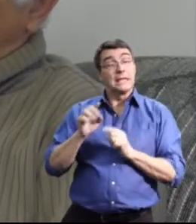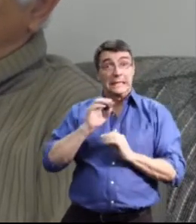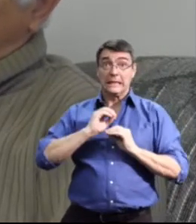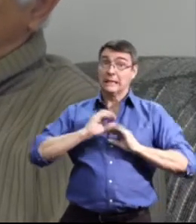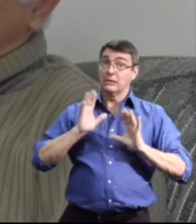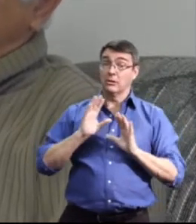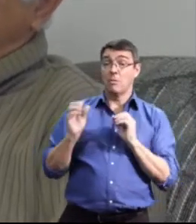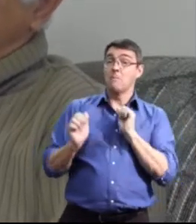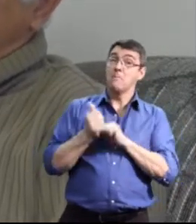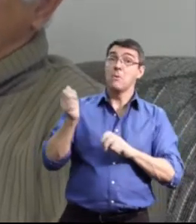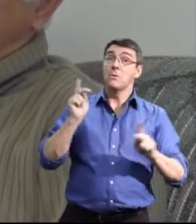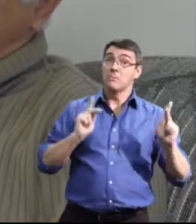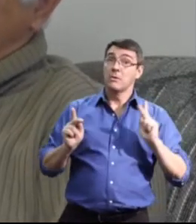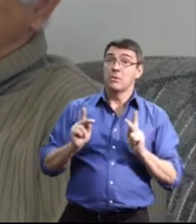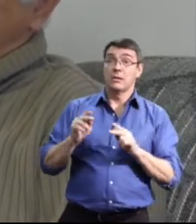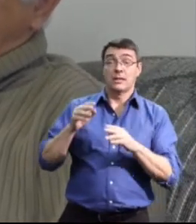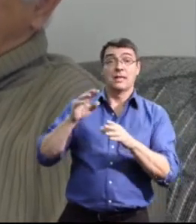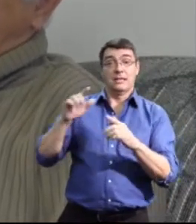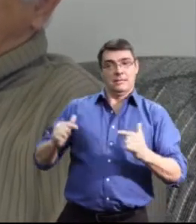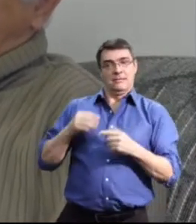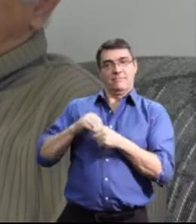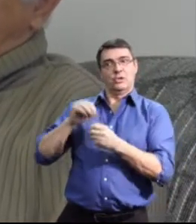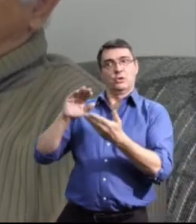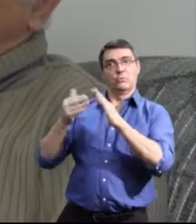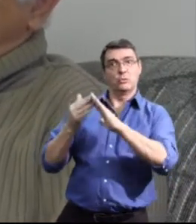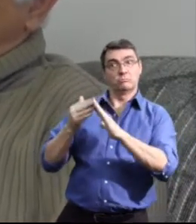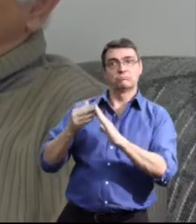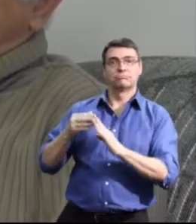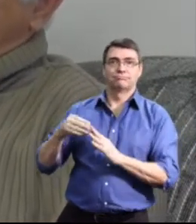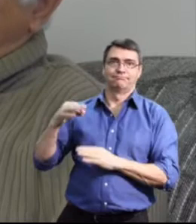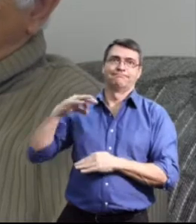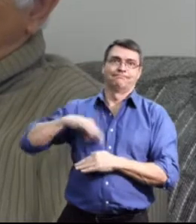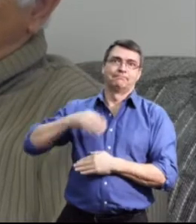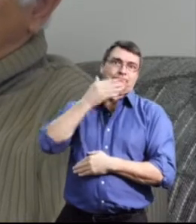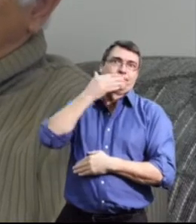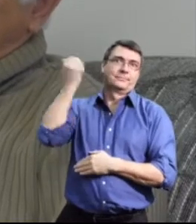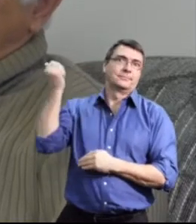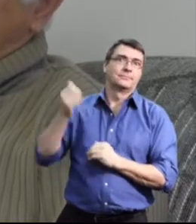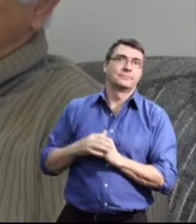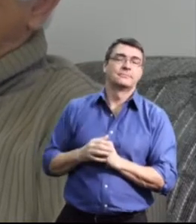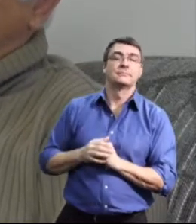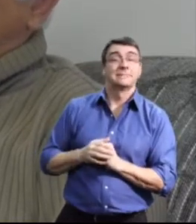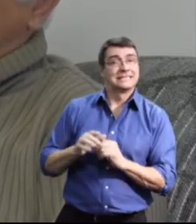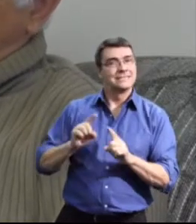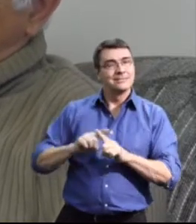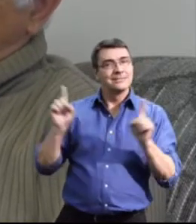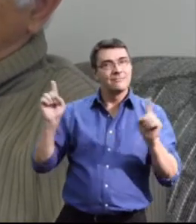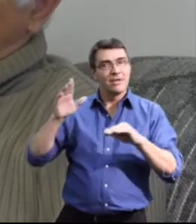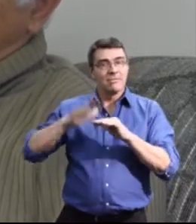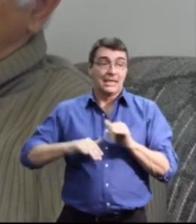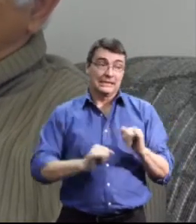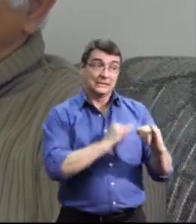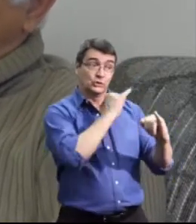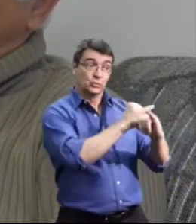the community while it's different than the institution, it is better than the institution. People have their